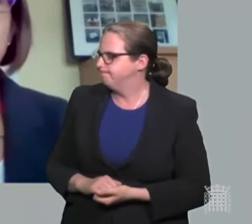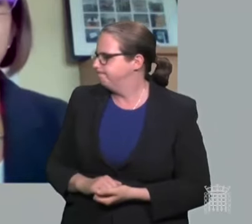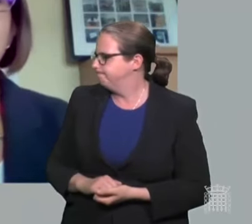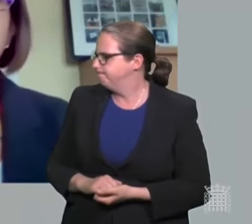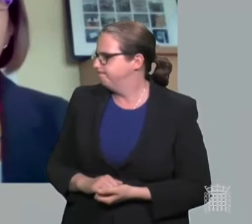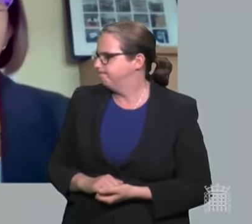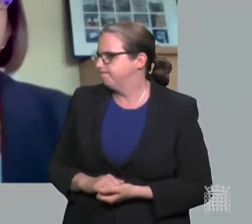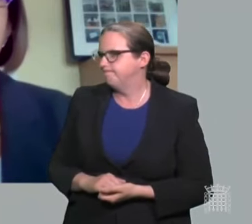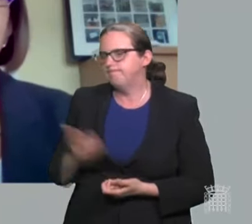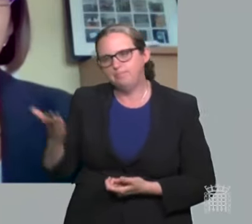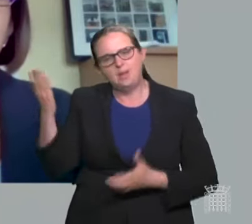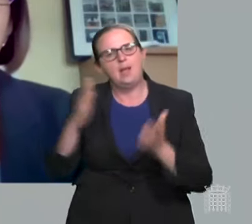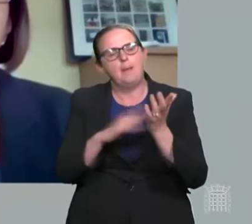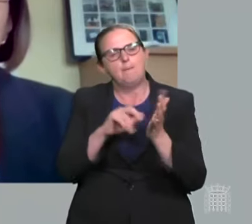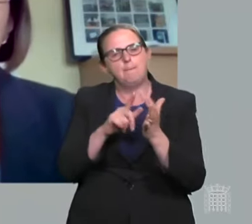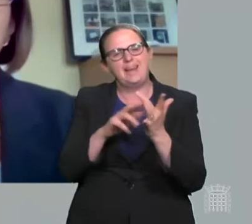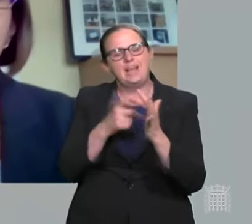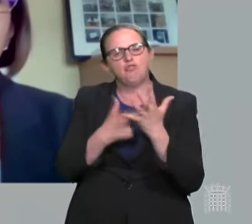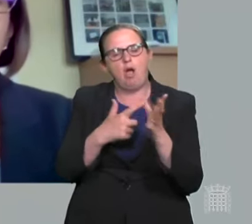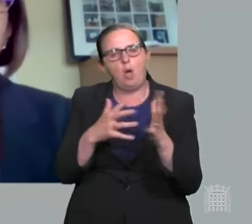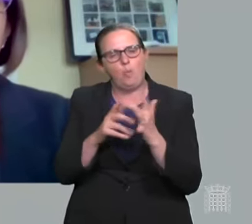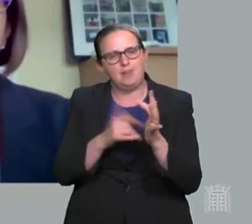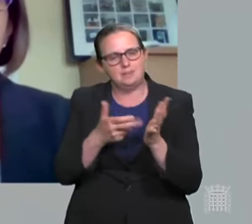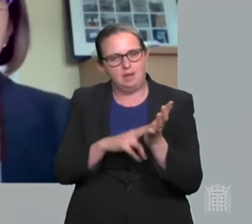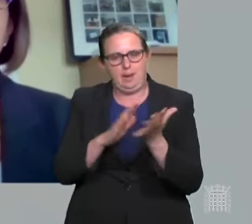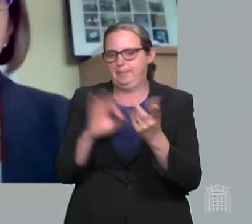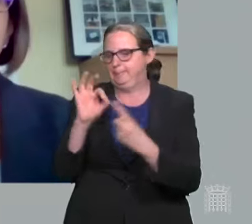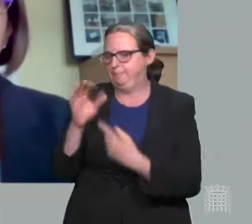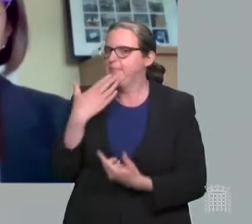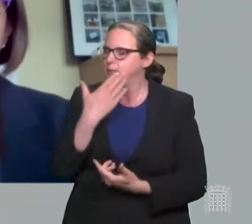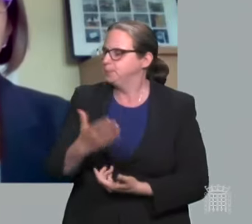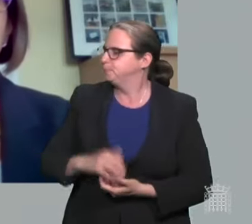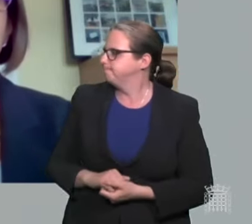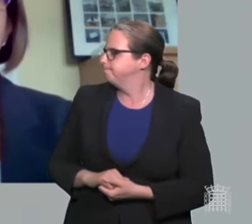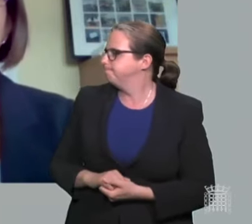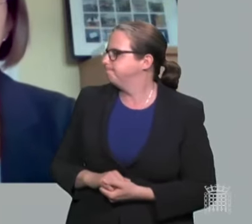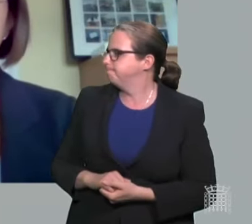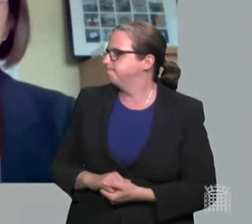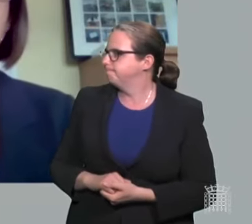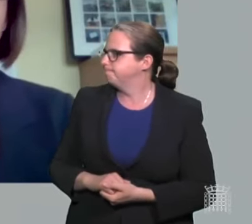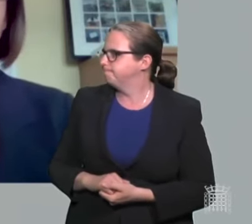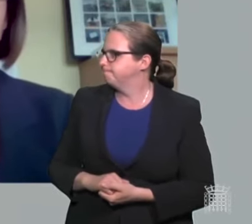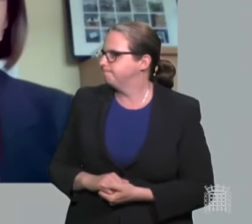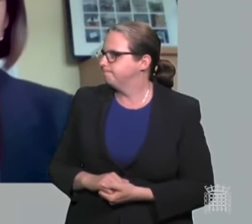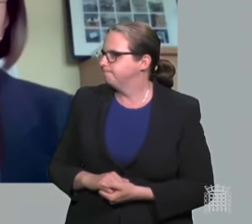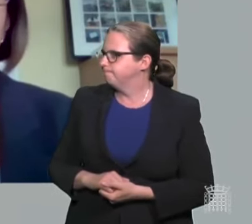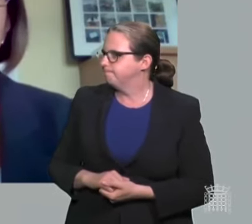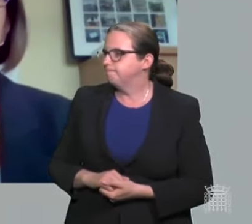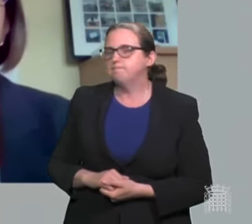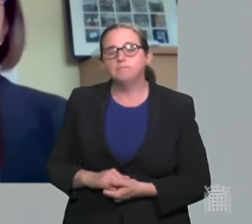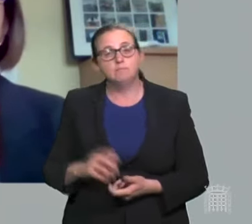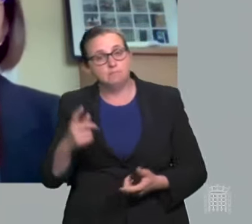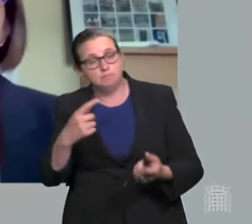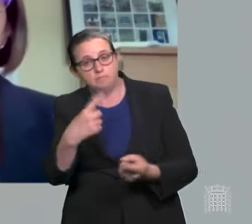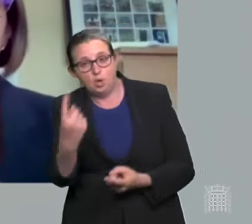very much, Mr. Speaker. The Secretary of State will be aware that for clinically extremely vulnerable people with compromised immune systems, double vaccination